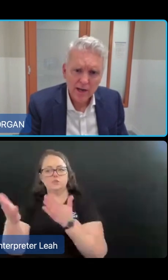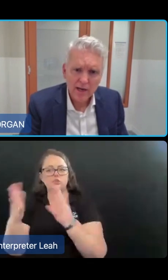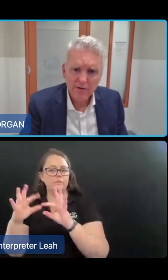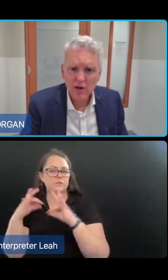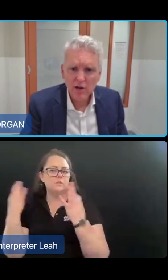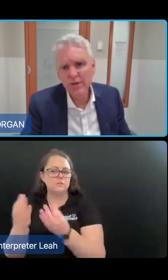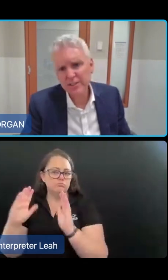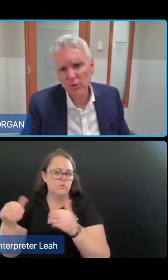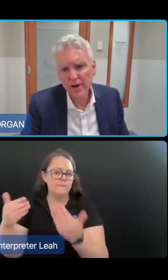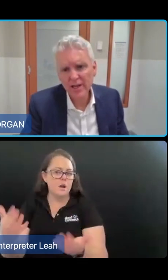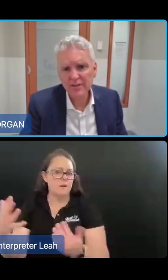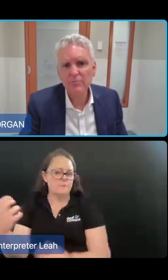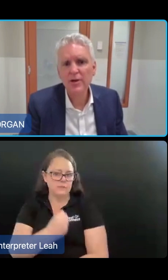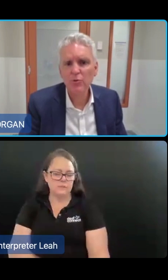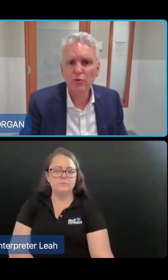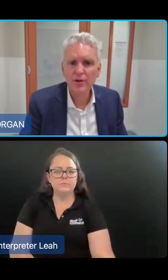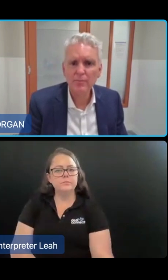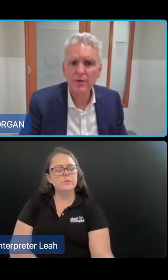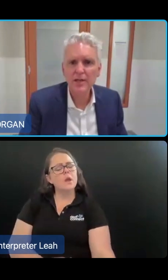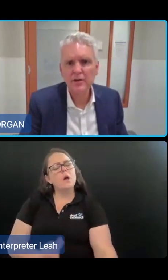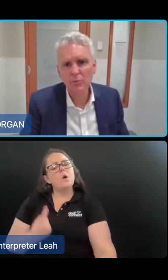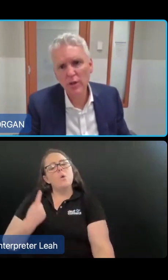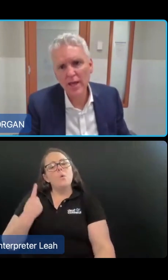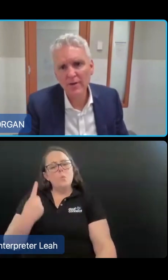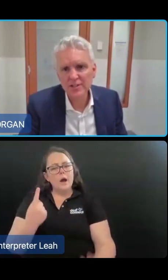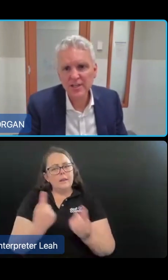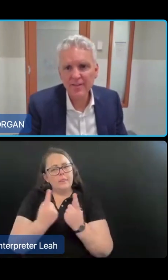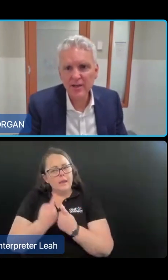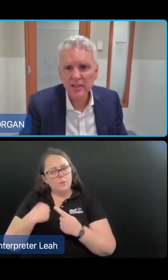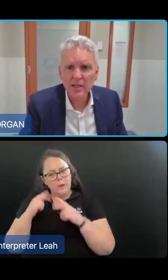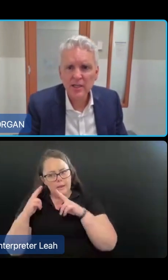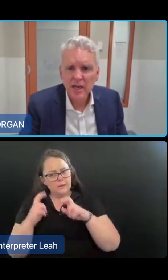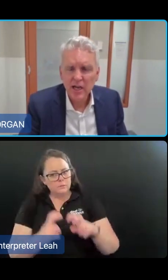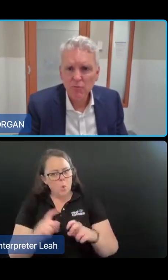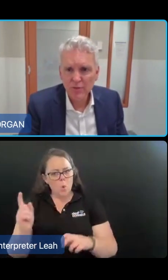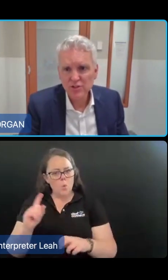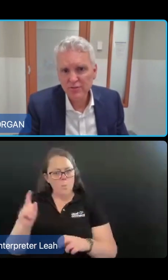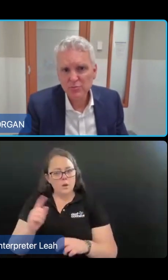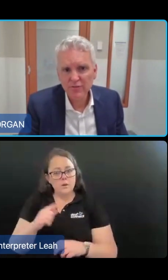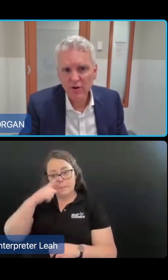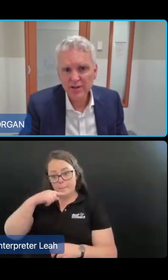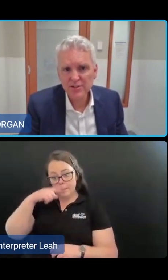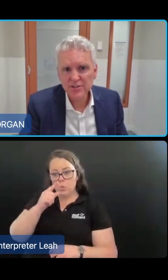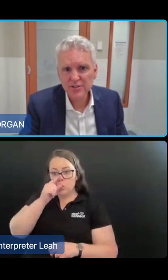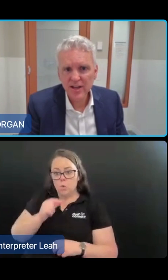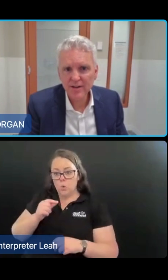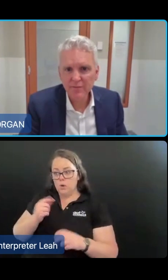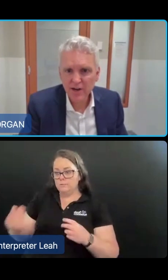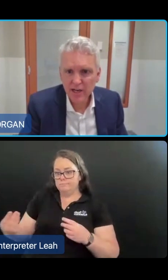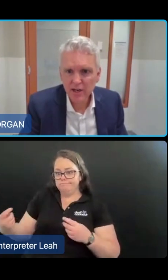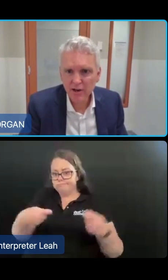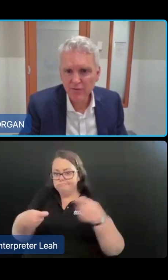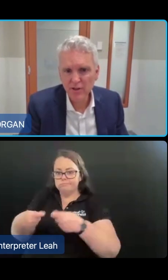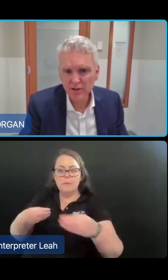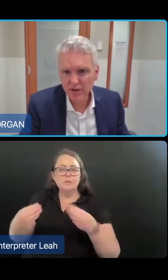One area we've been exploring is giving people the ability to pull their budgets together with their service providers so that the